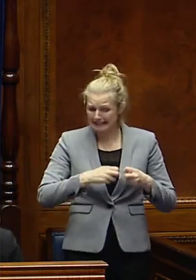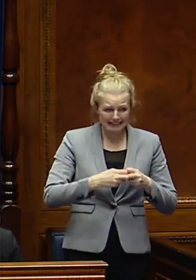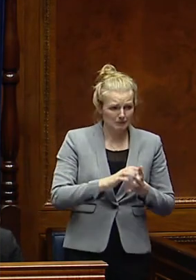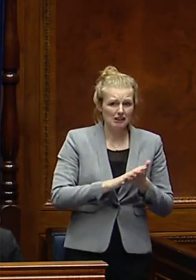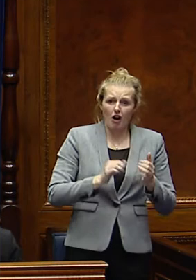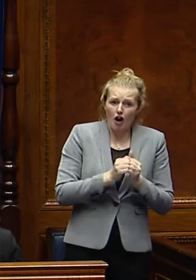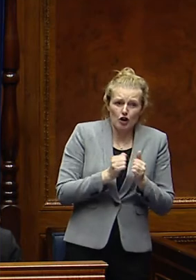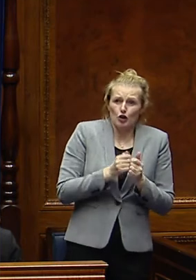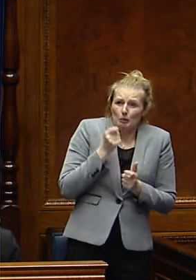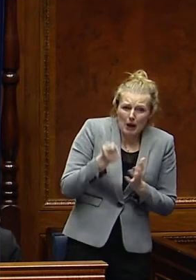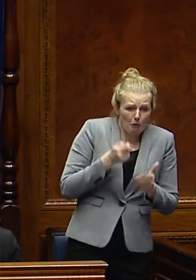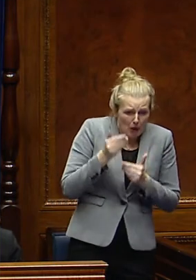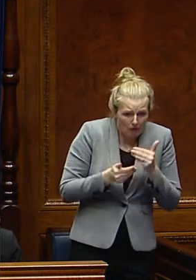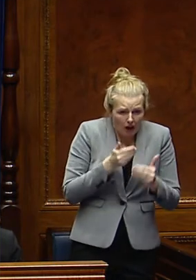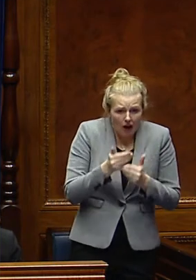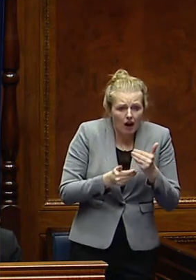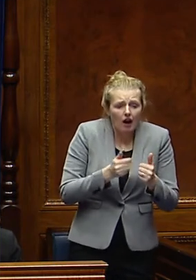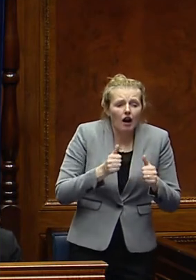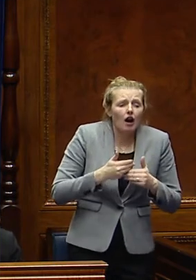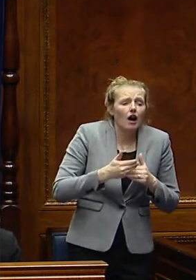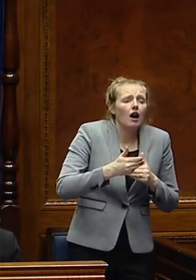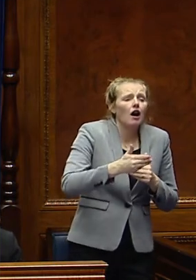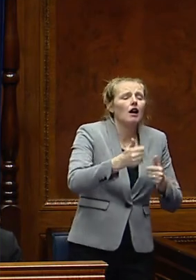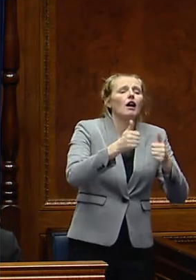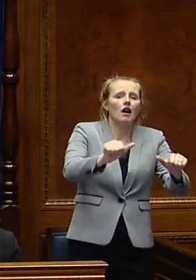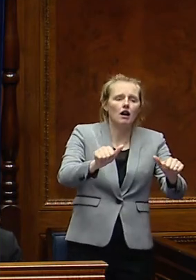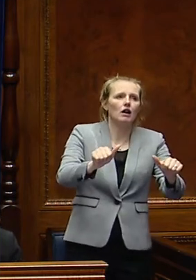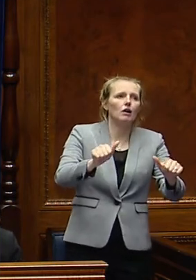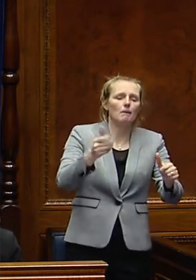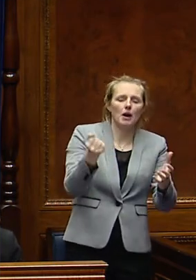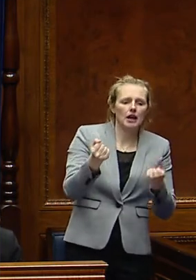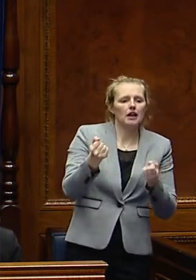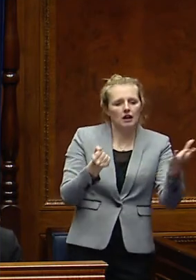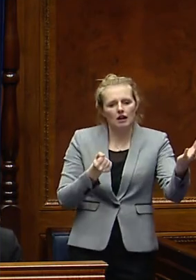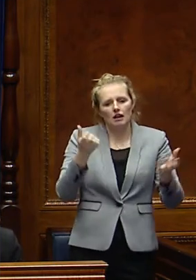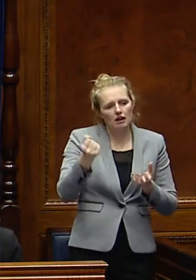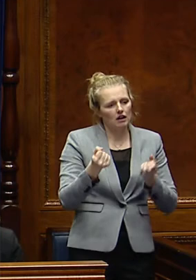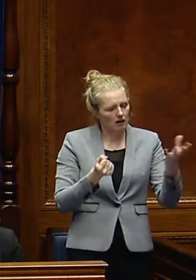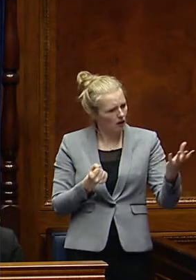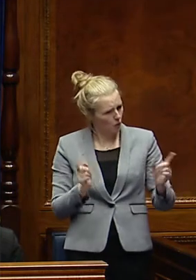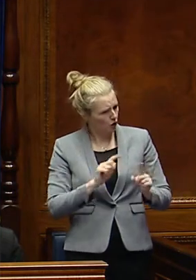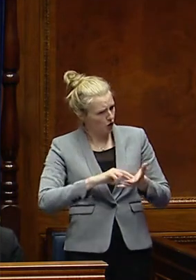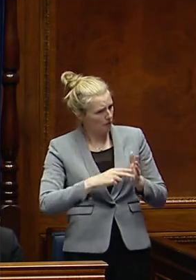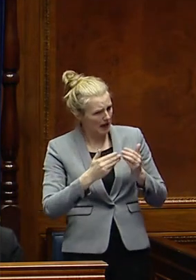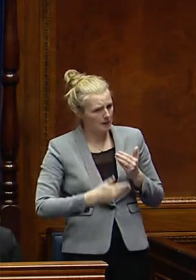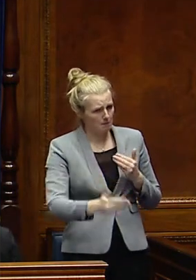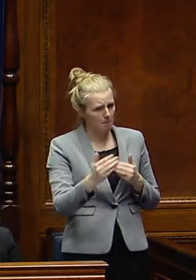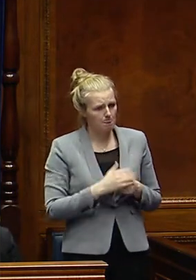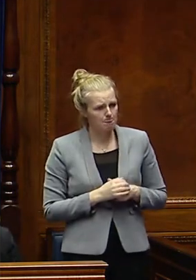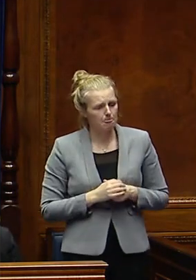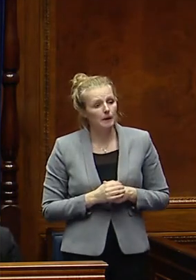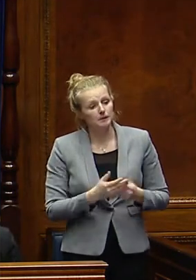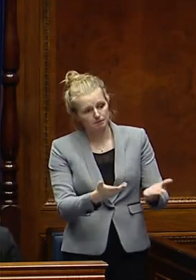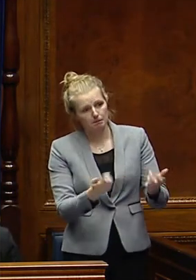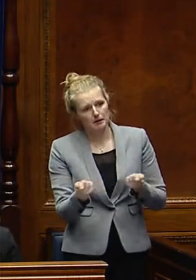to stabilise their finances. So will the minister give consideration to implementing a repayment plan for that as well? Minister